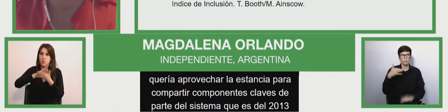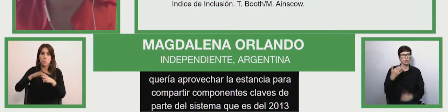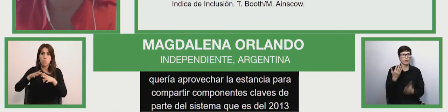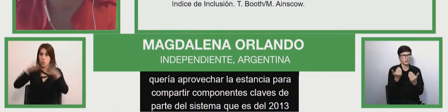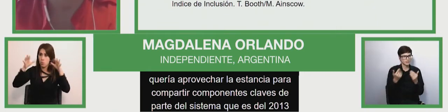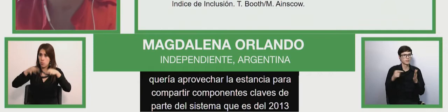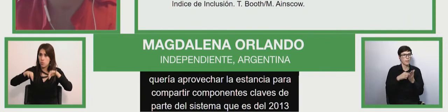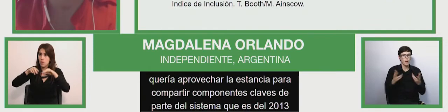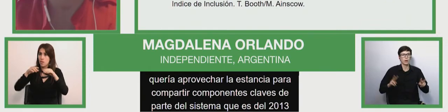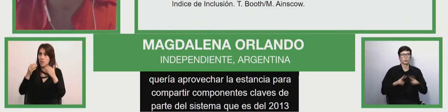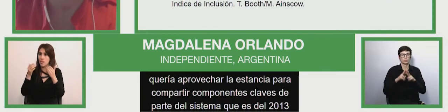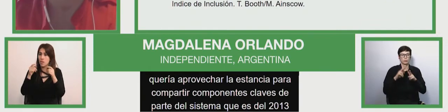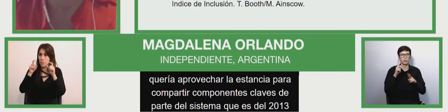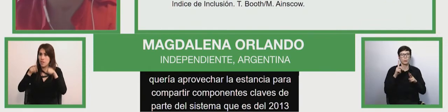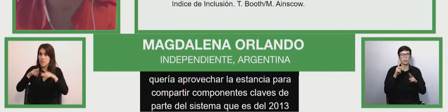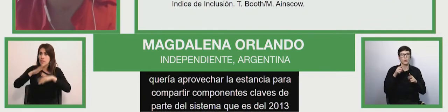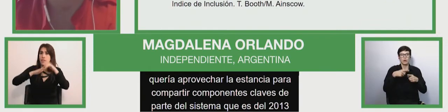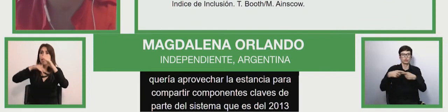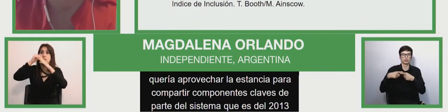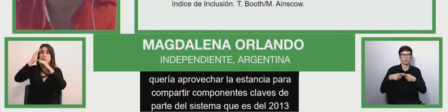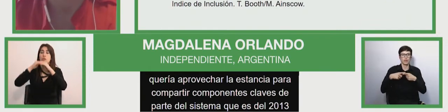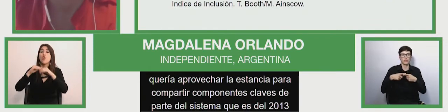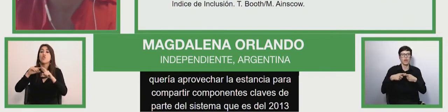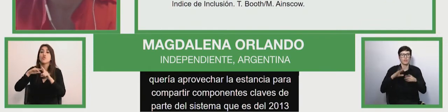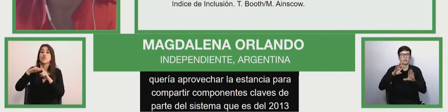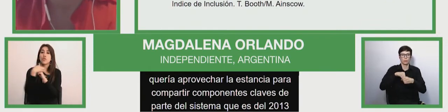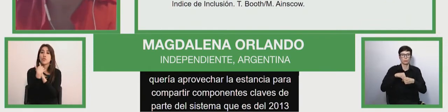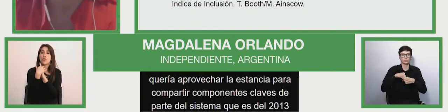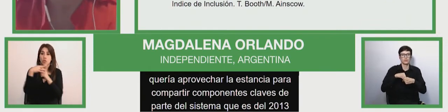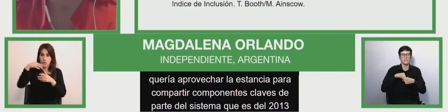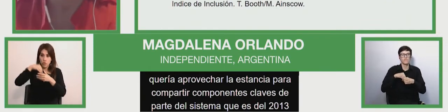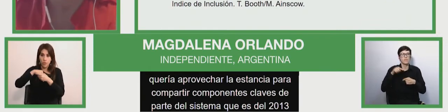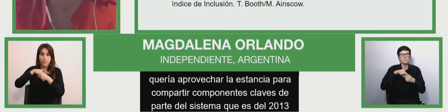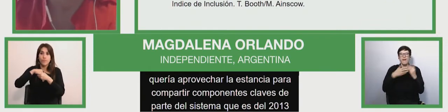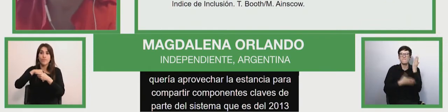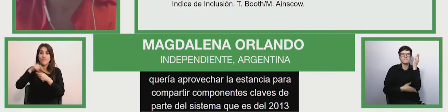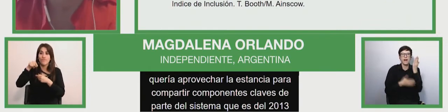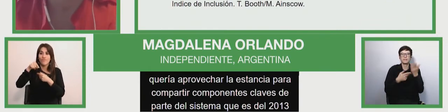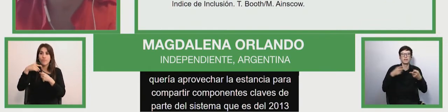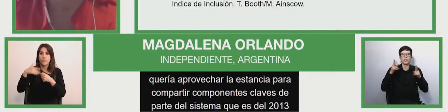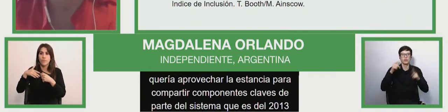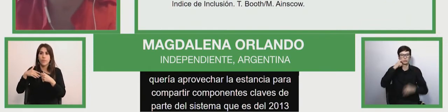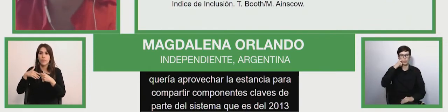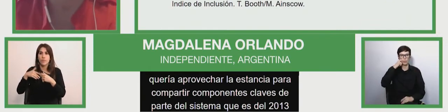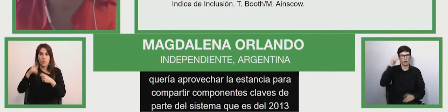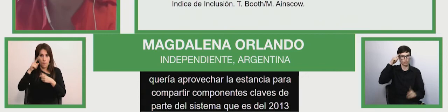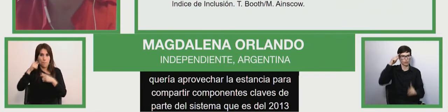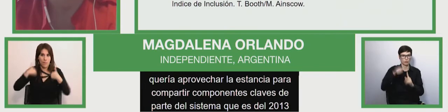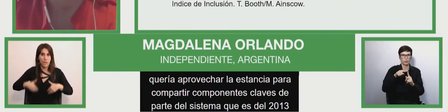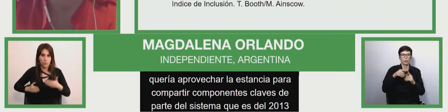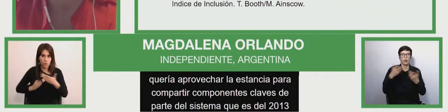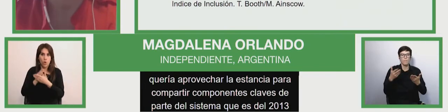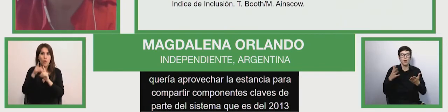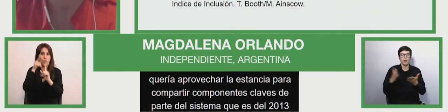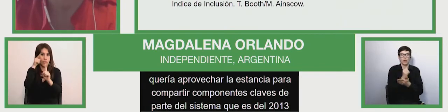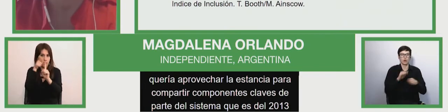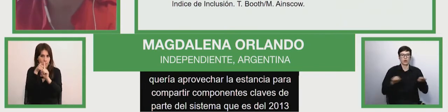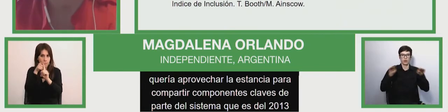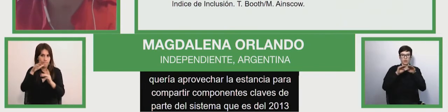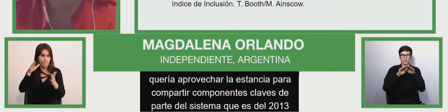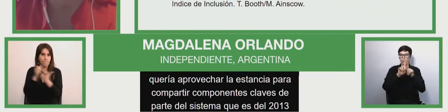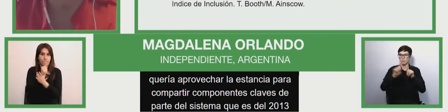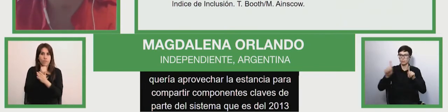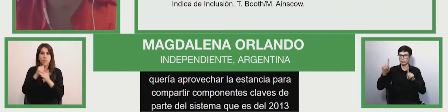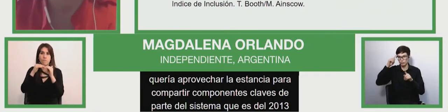society for everybody based on human rights it's a universal and this part of studies our project with equity and personalized